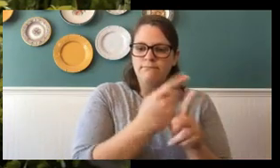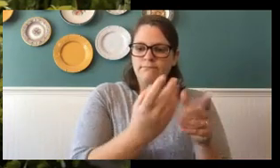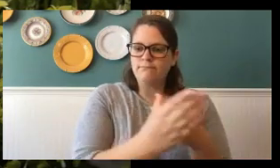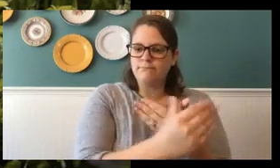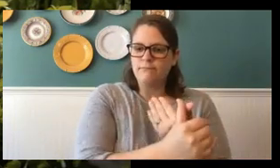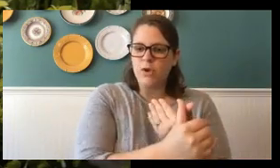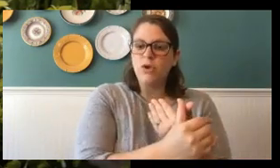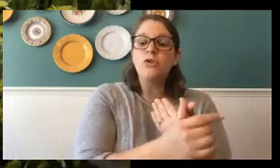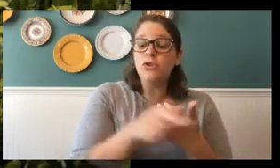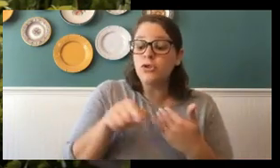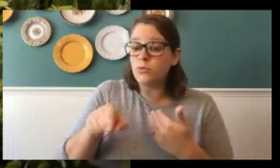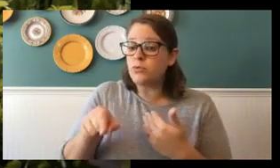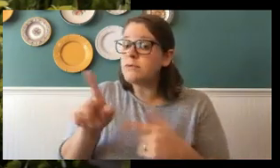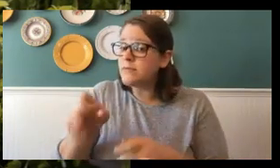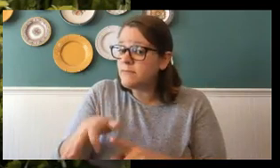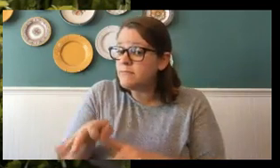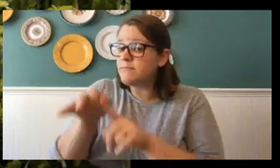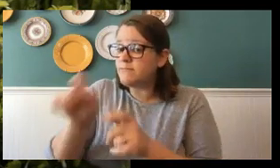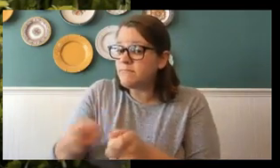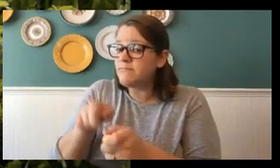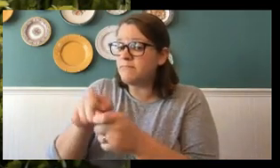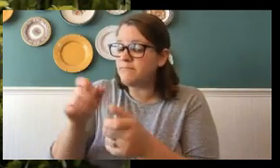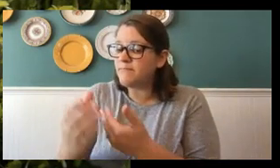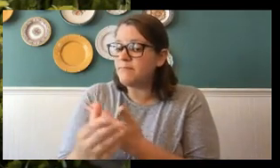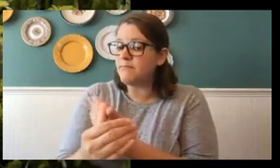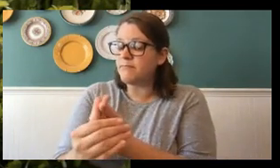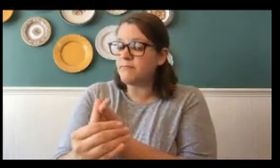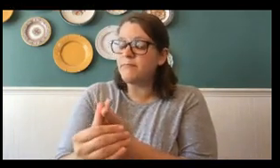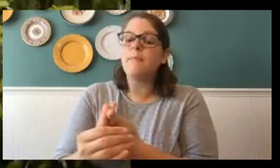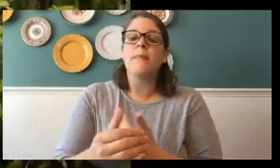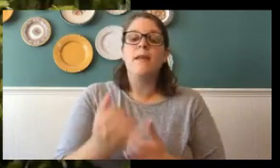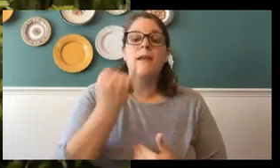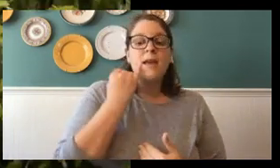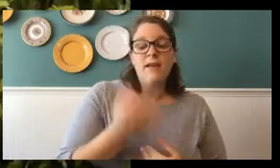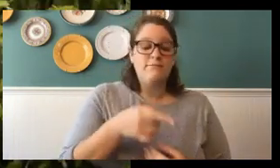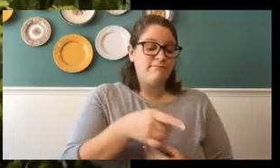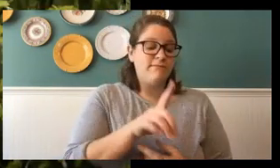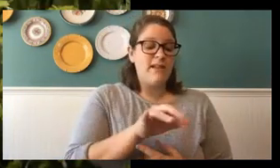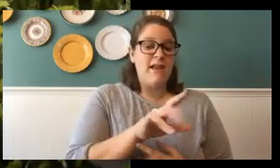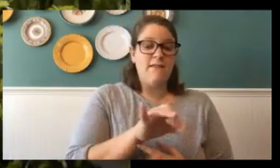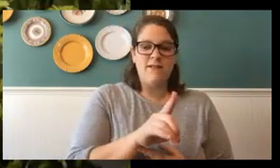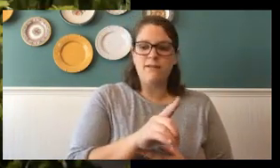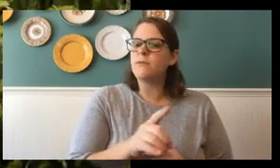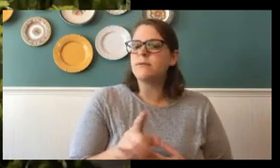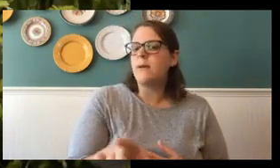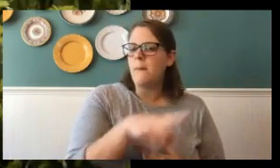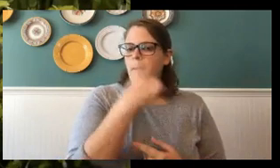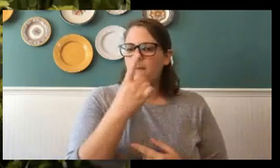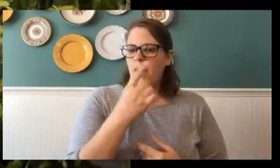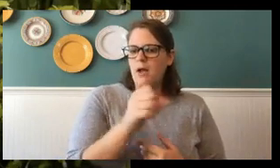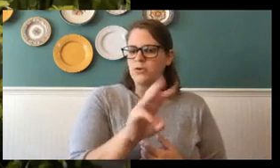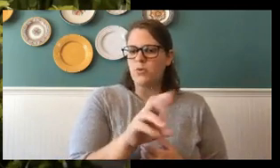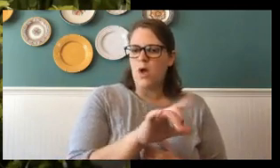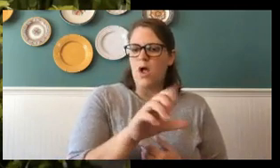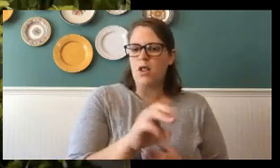plant. If David were a black swallowtail butterfly, like a ninja, he would have